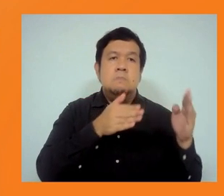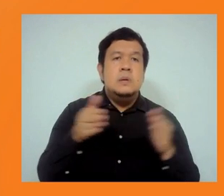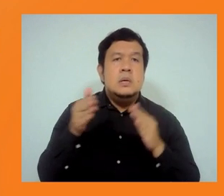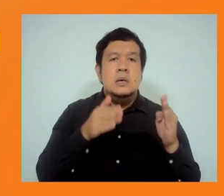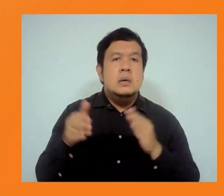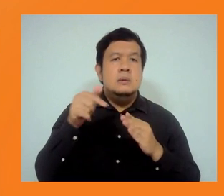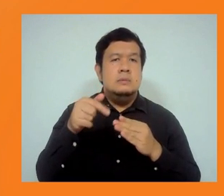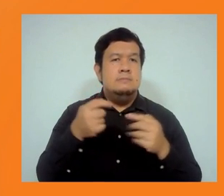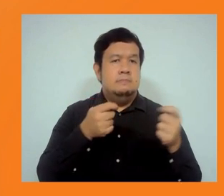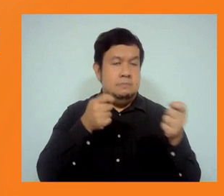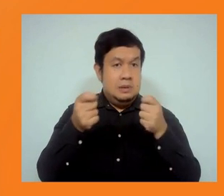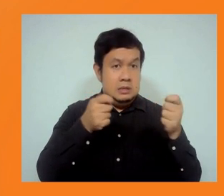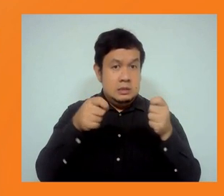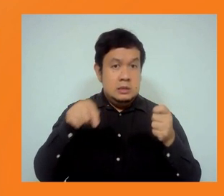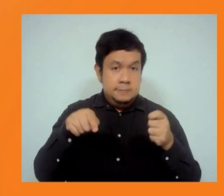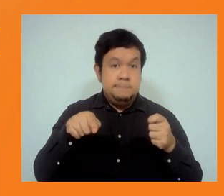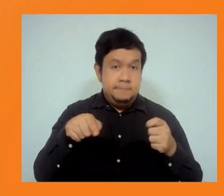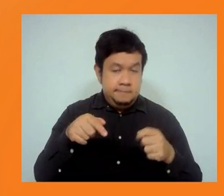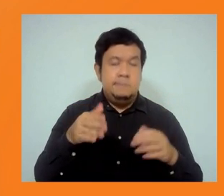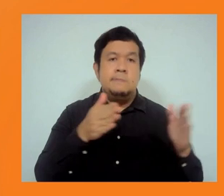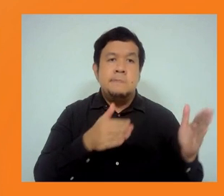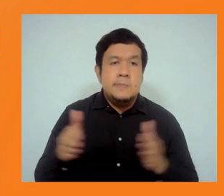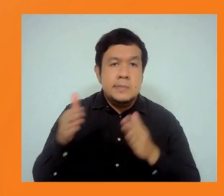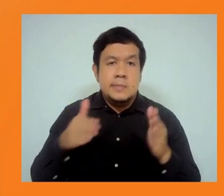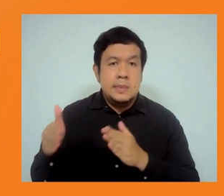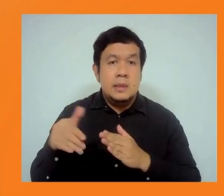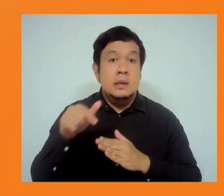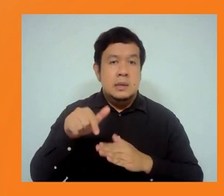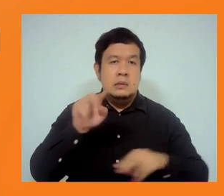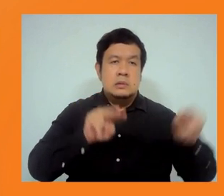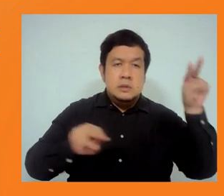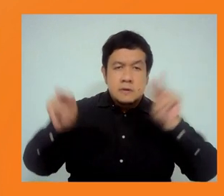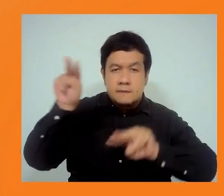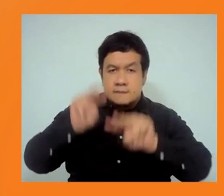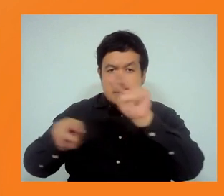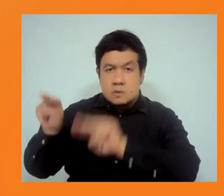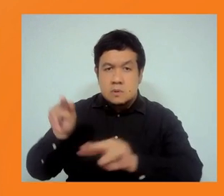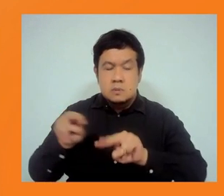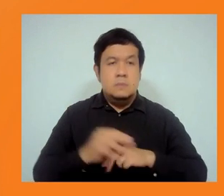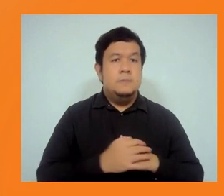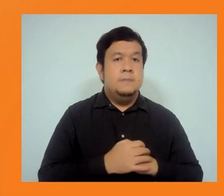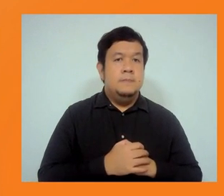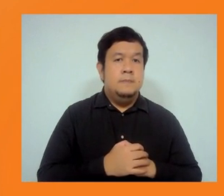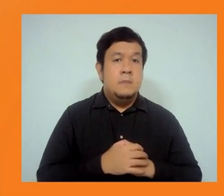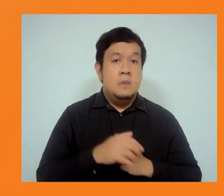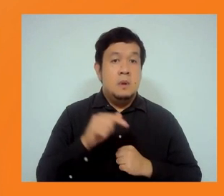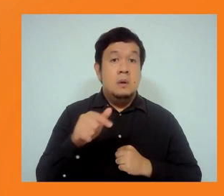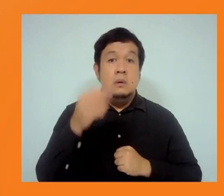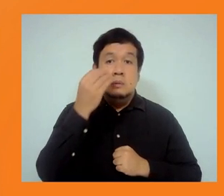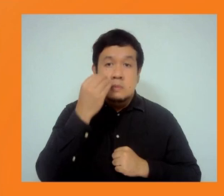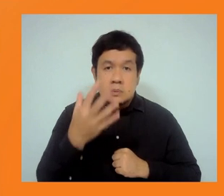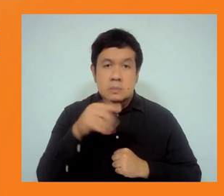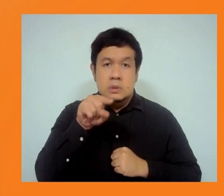preparing environmental impact assessment reports, SIAs, information disclosure, undertaking of